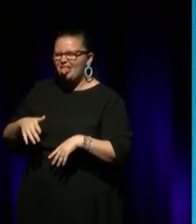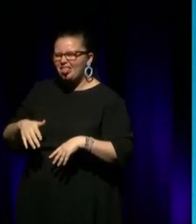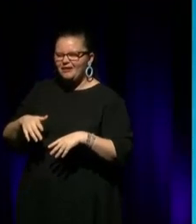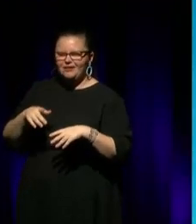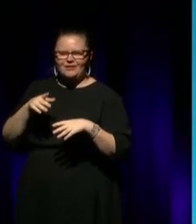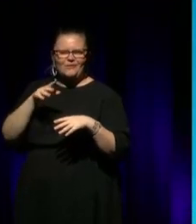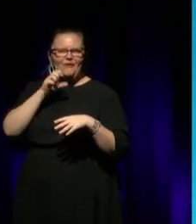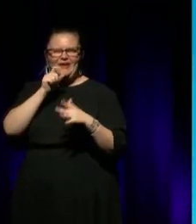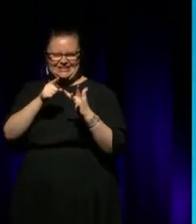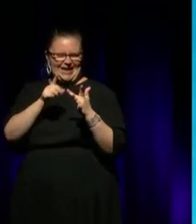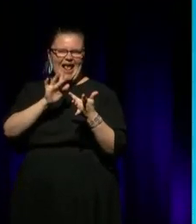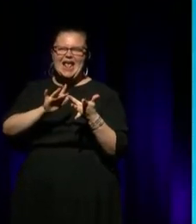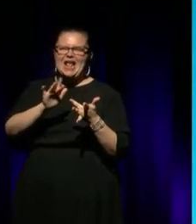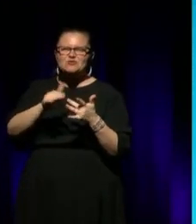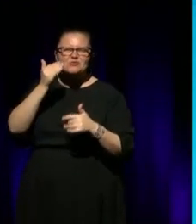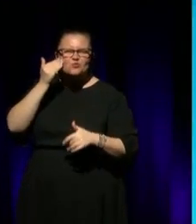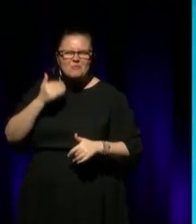woman. They're all eating...